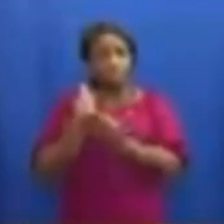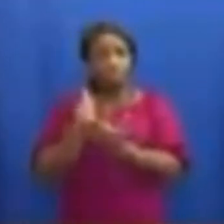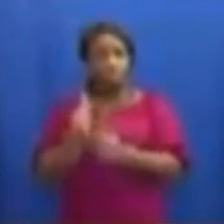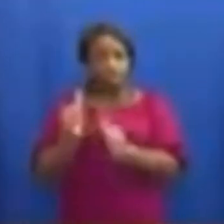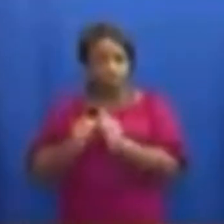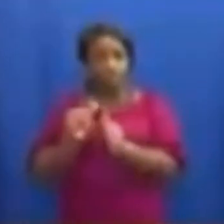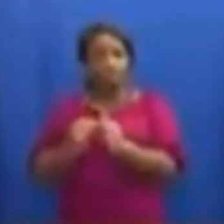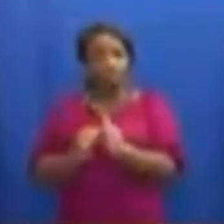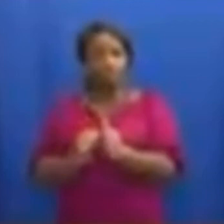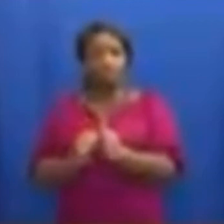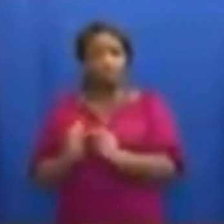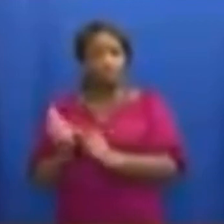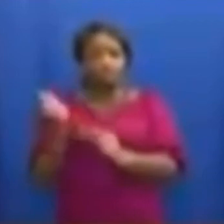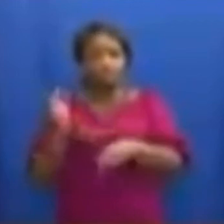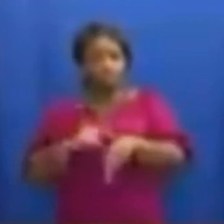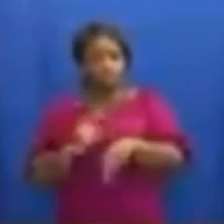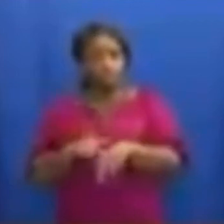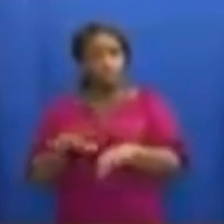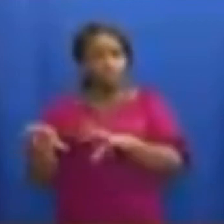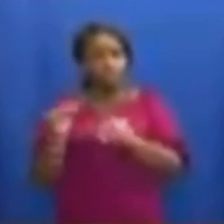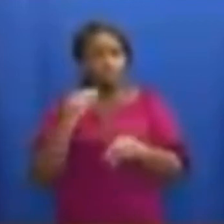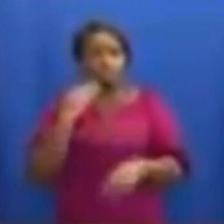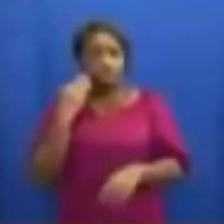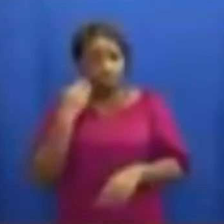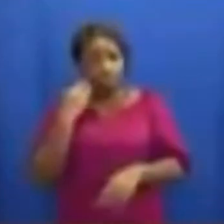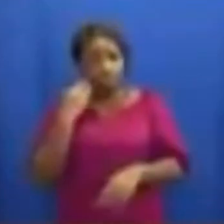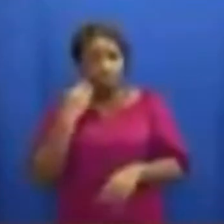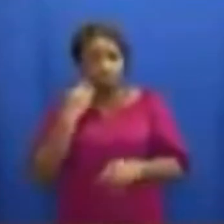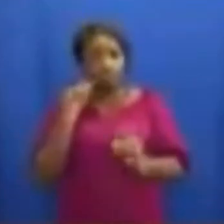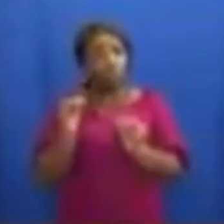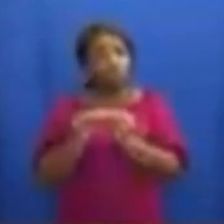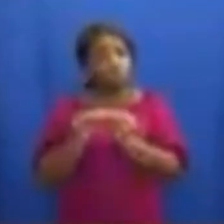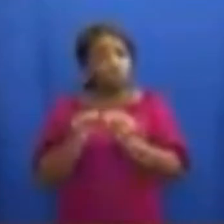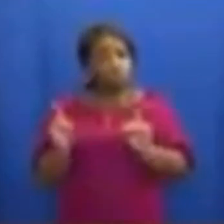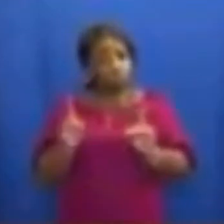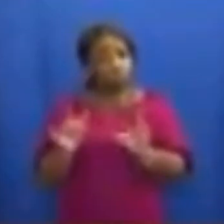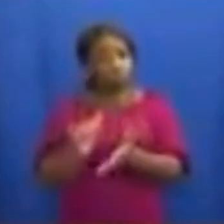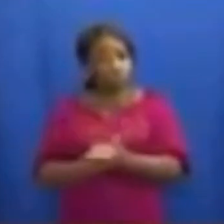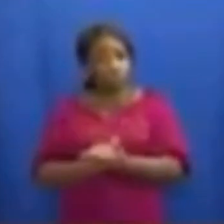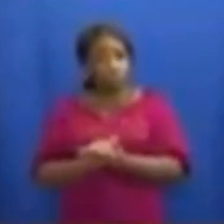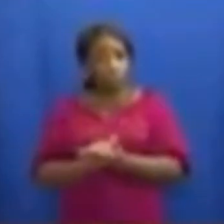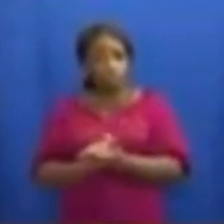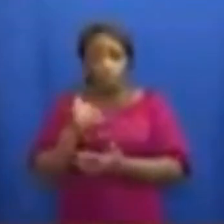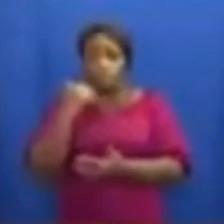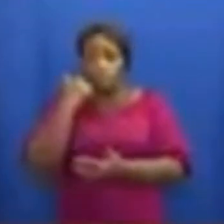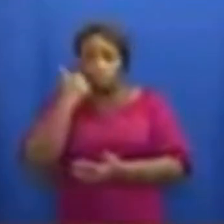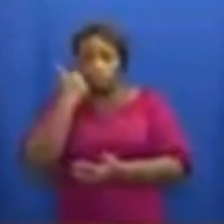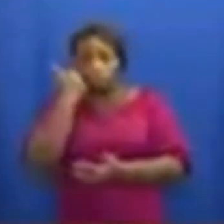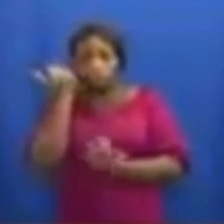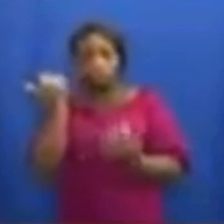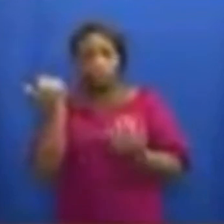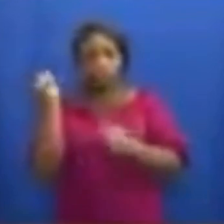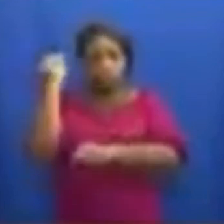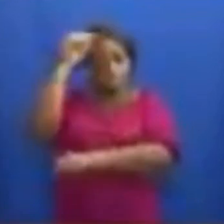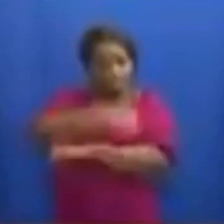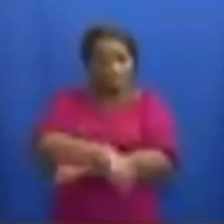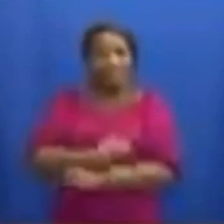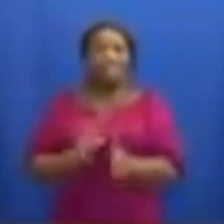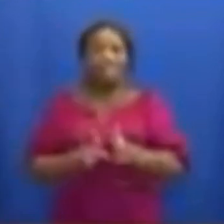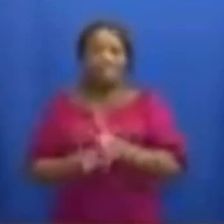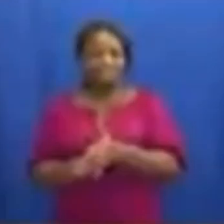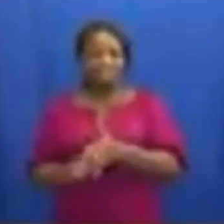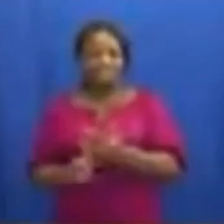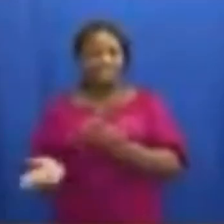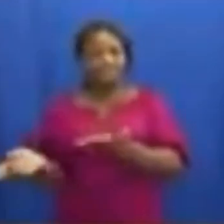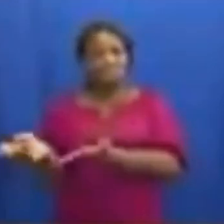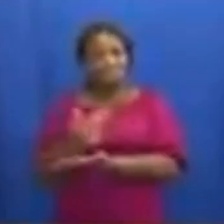daily routines in this country. The more we adhere, the sooner we defeat the virus and return